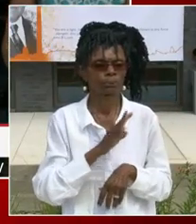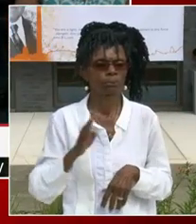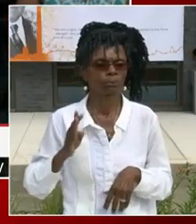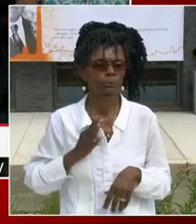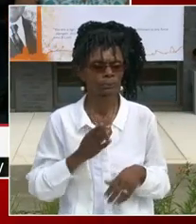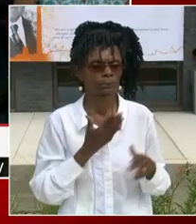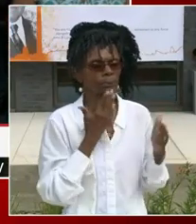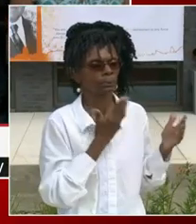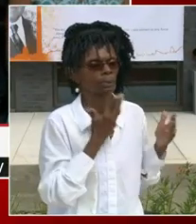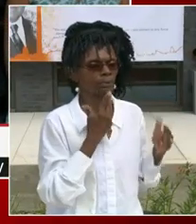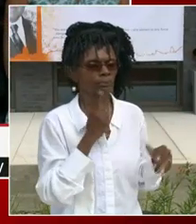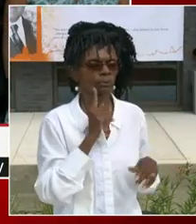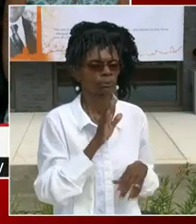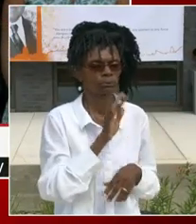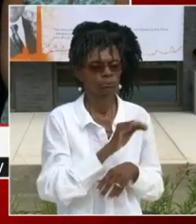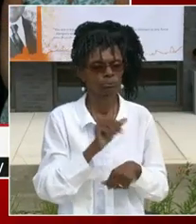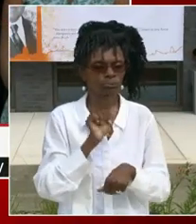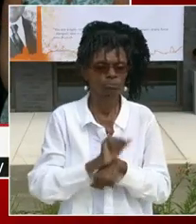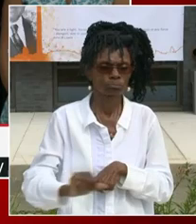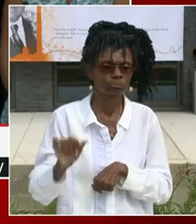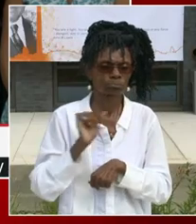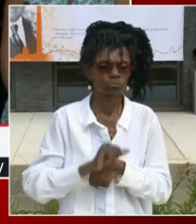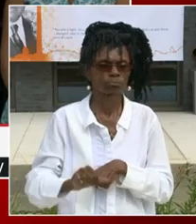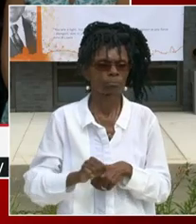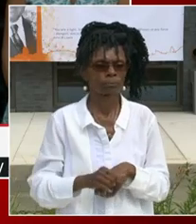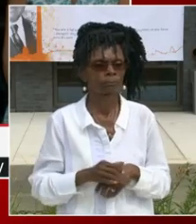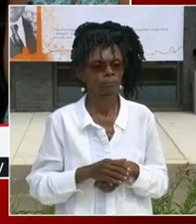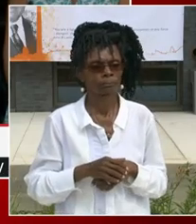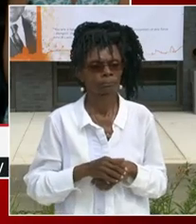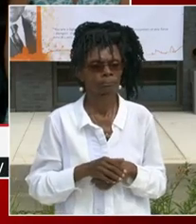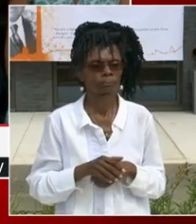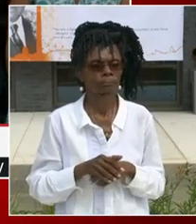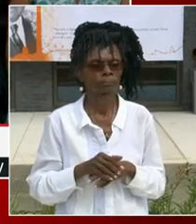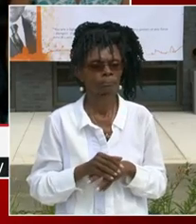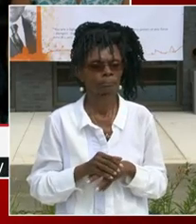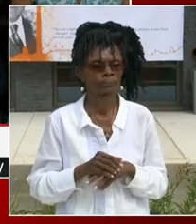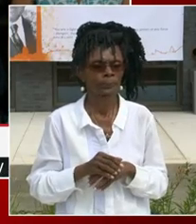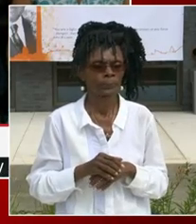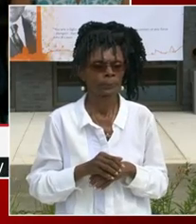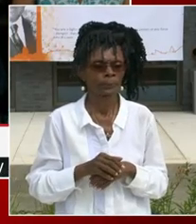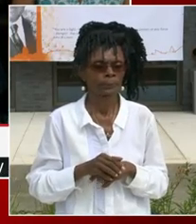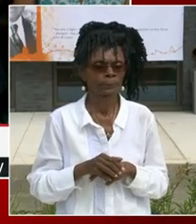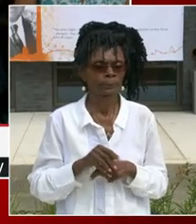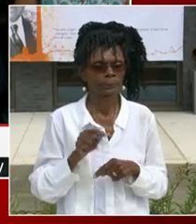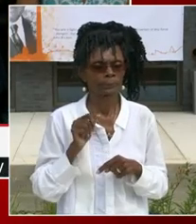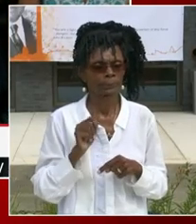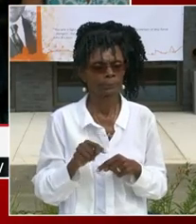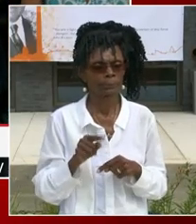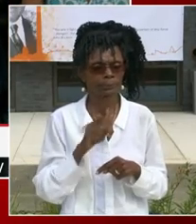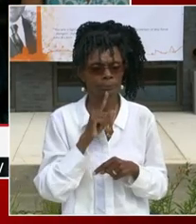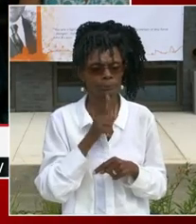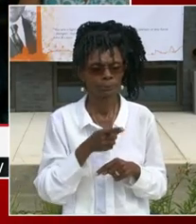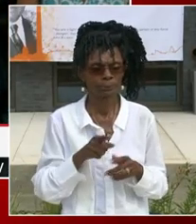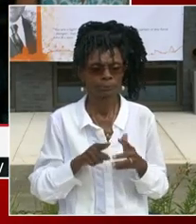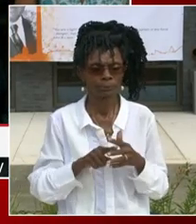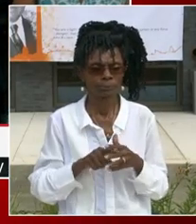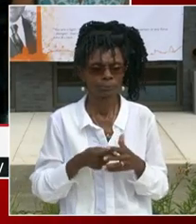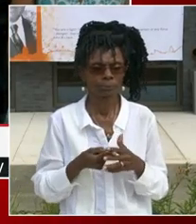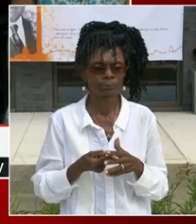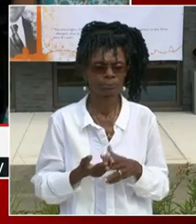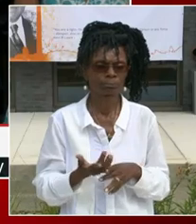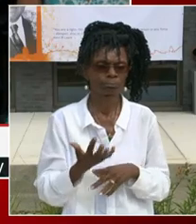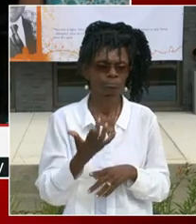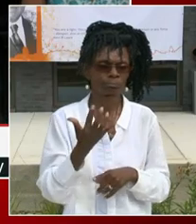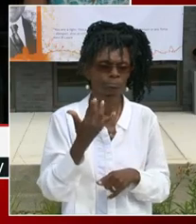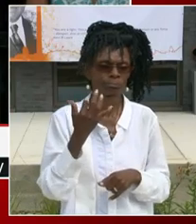is with us. This goes back a lot of years. Probably how old is your son? He's